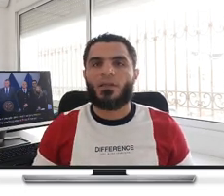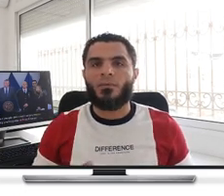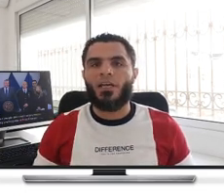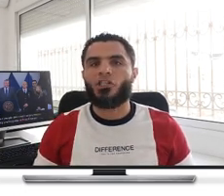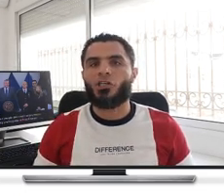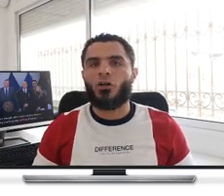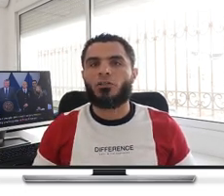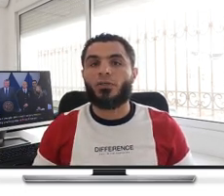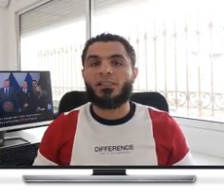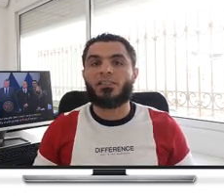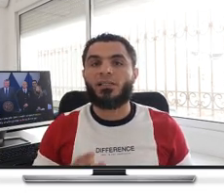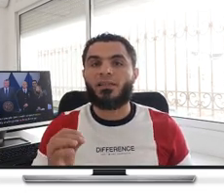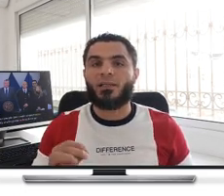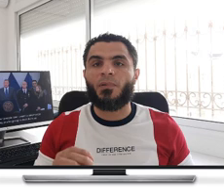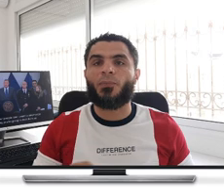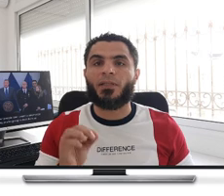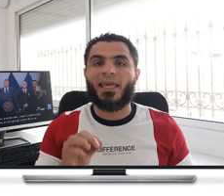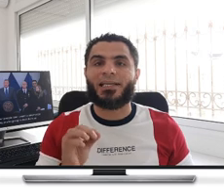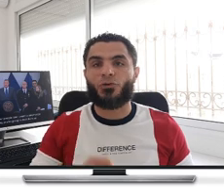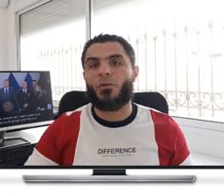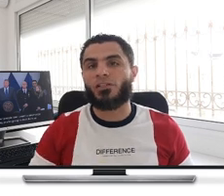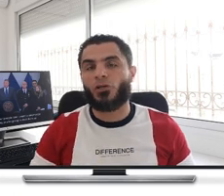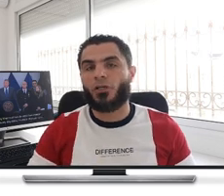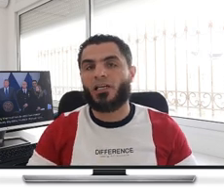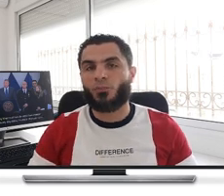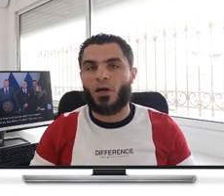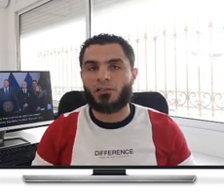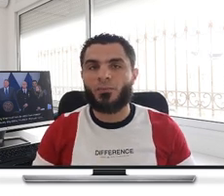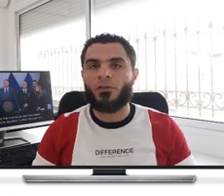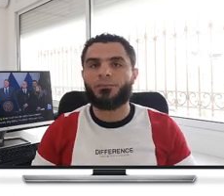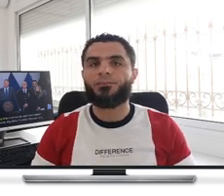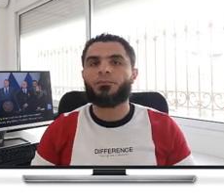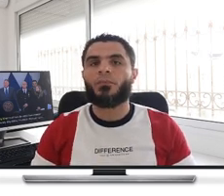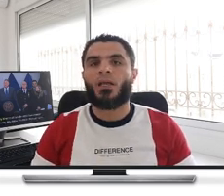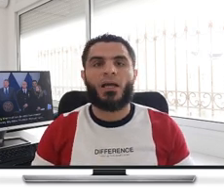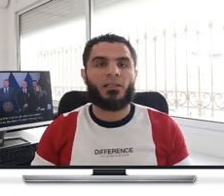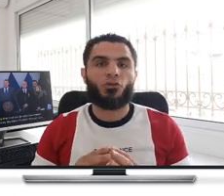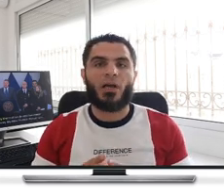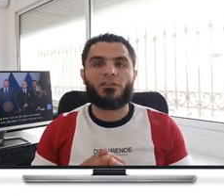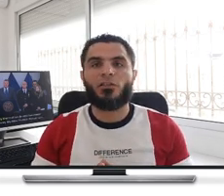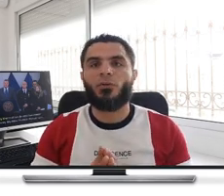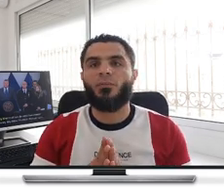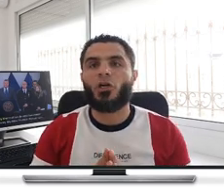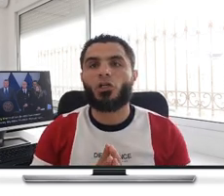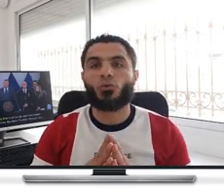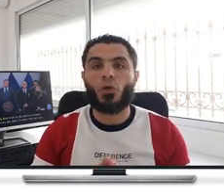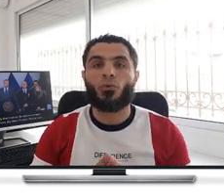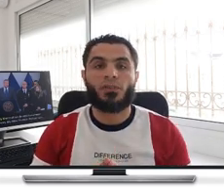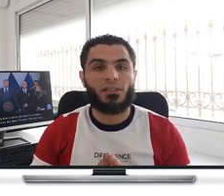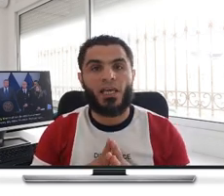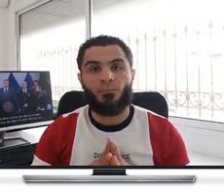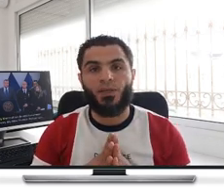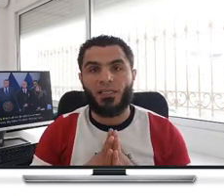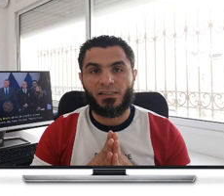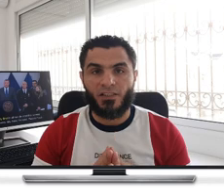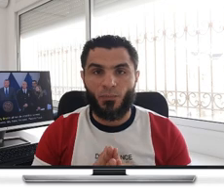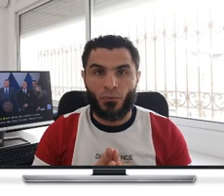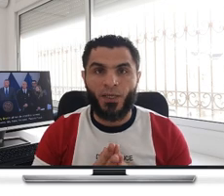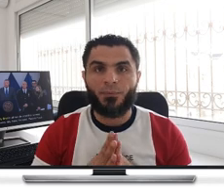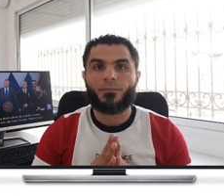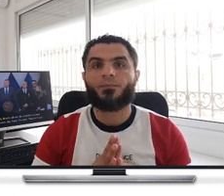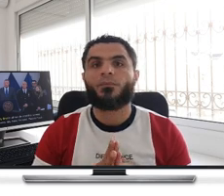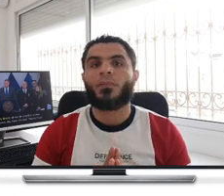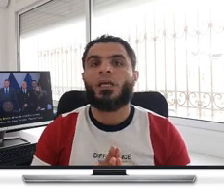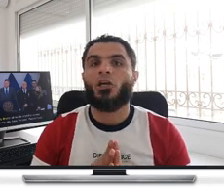He also insisted that people get home as early as possible and drive slowly because roads can be